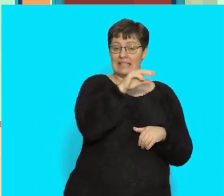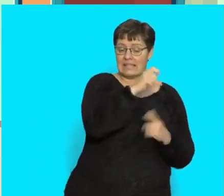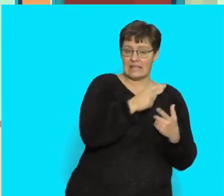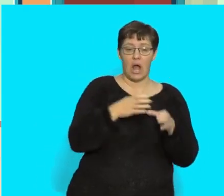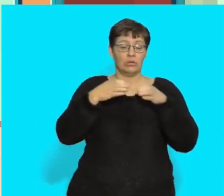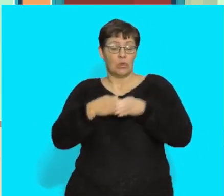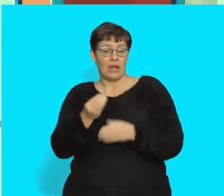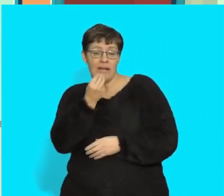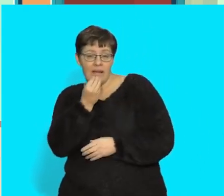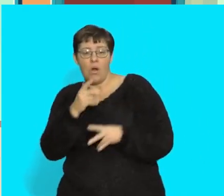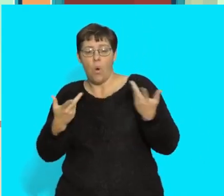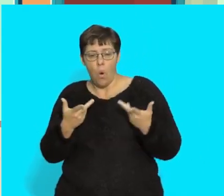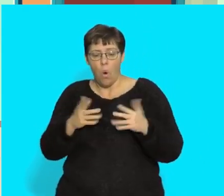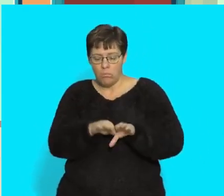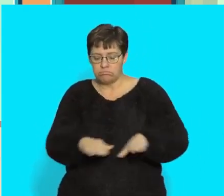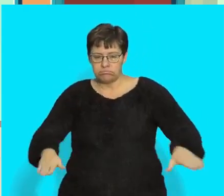doormat?